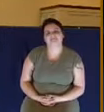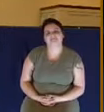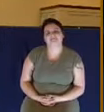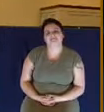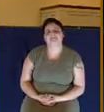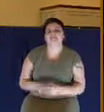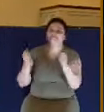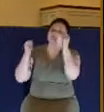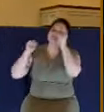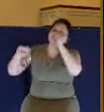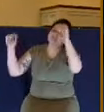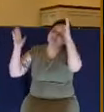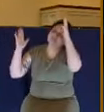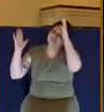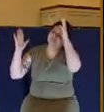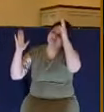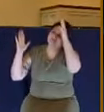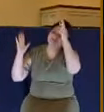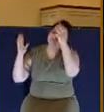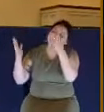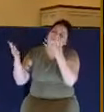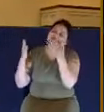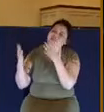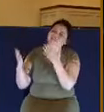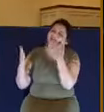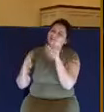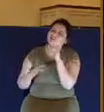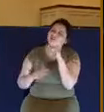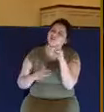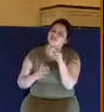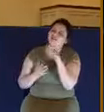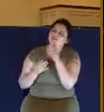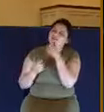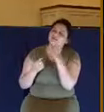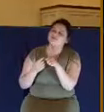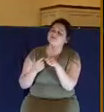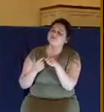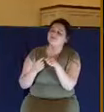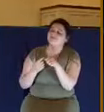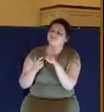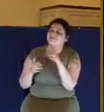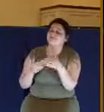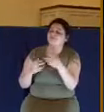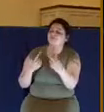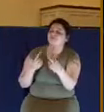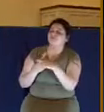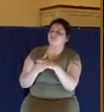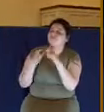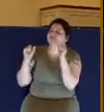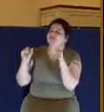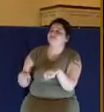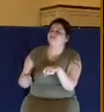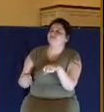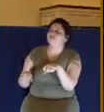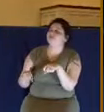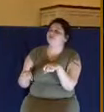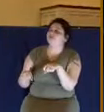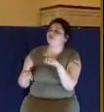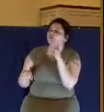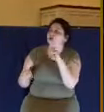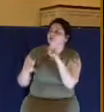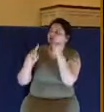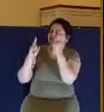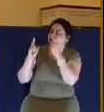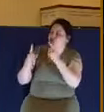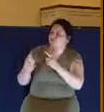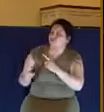Father, we thank you for this letter of James. It's so very practical for us. It really gets down to brass tacks. It really